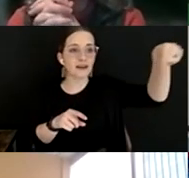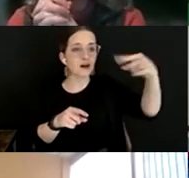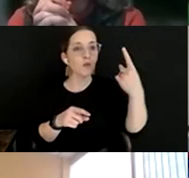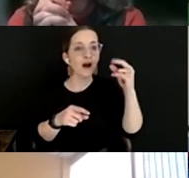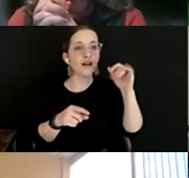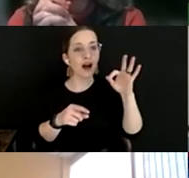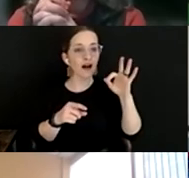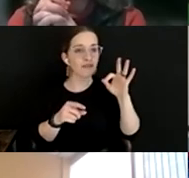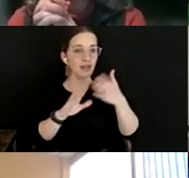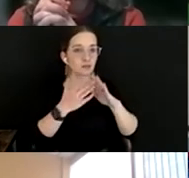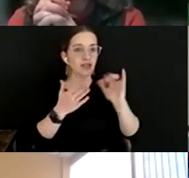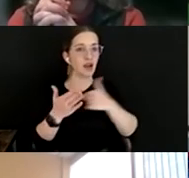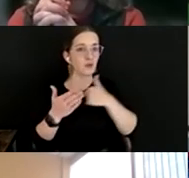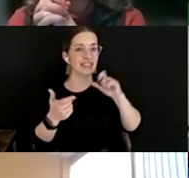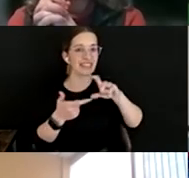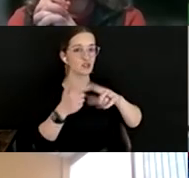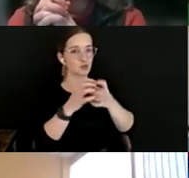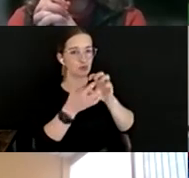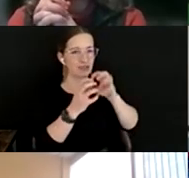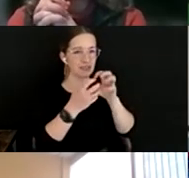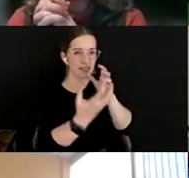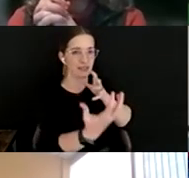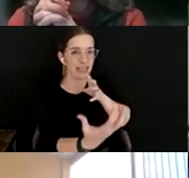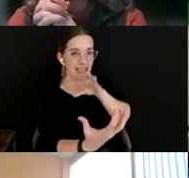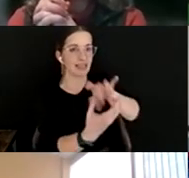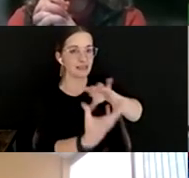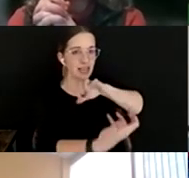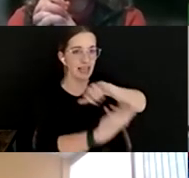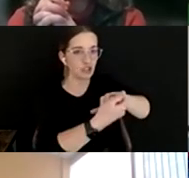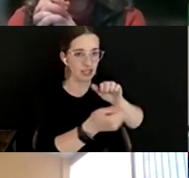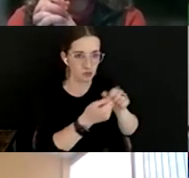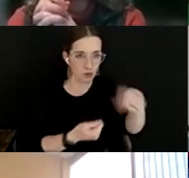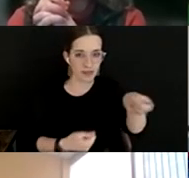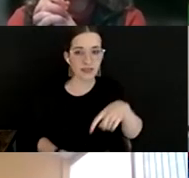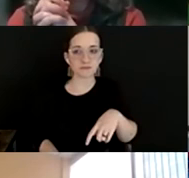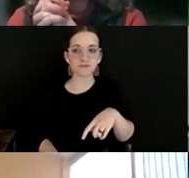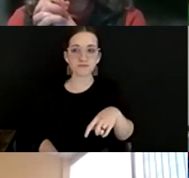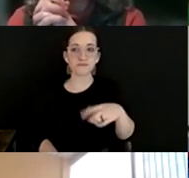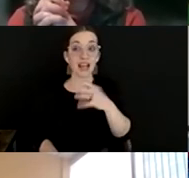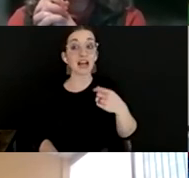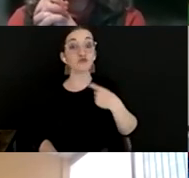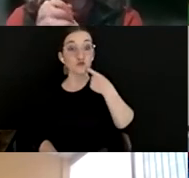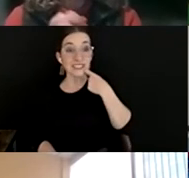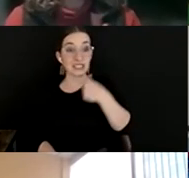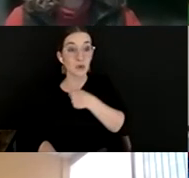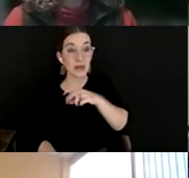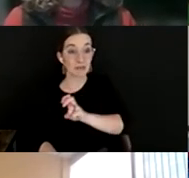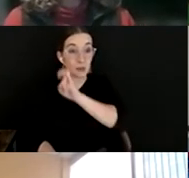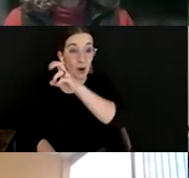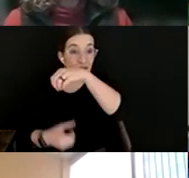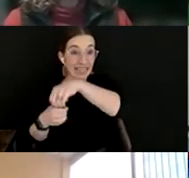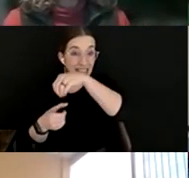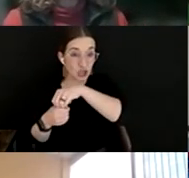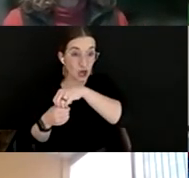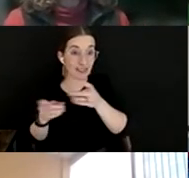intersecting with. Though recently we promoted from within with our director of ticketing. And I think that allowing there to be growth